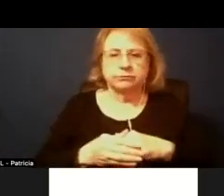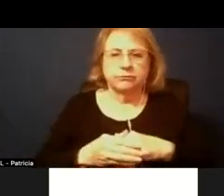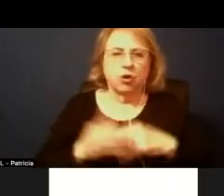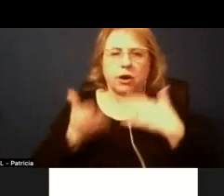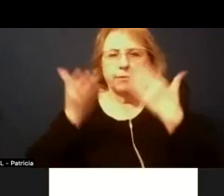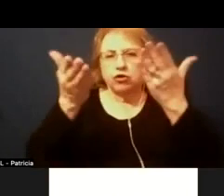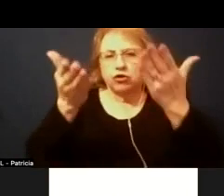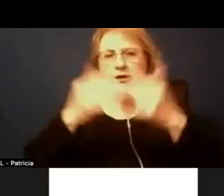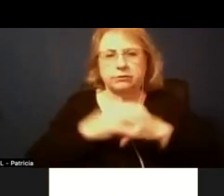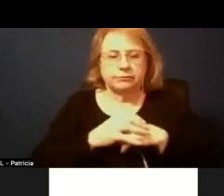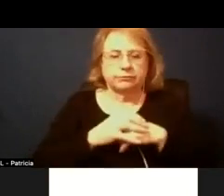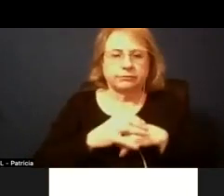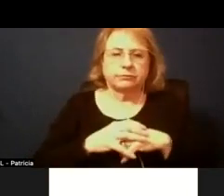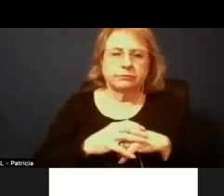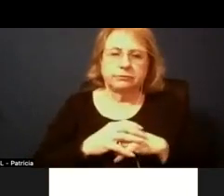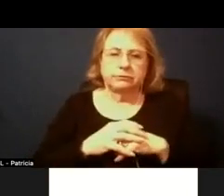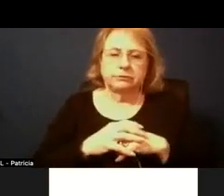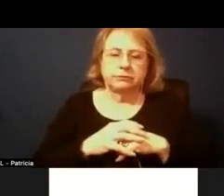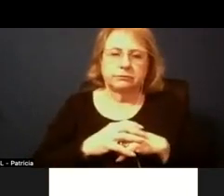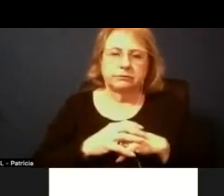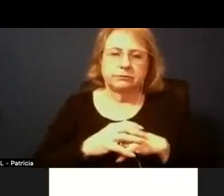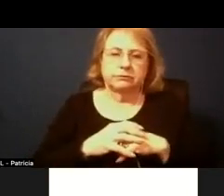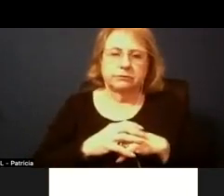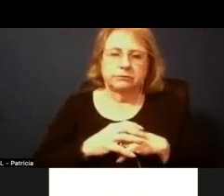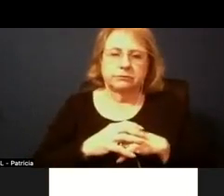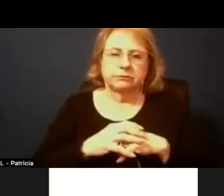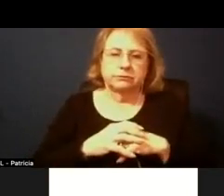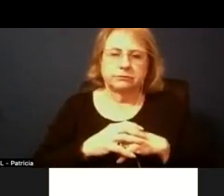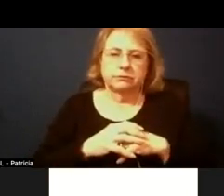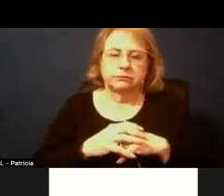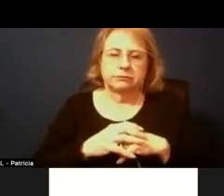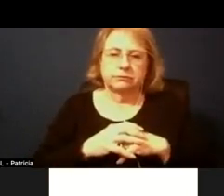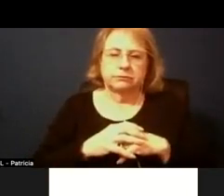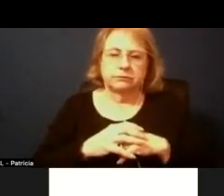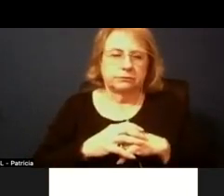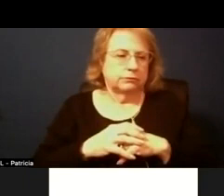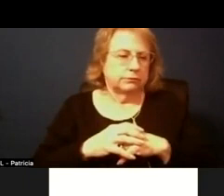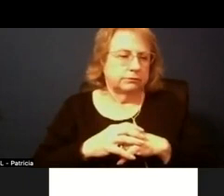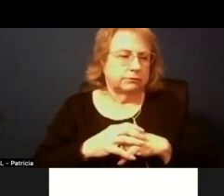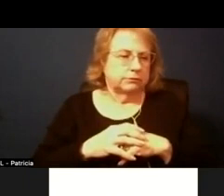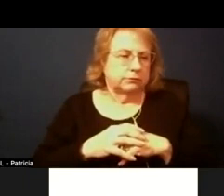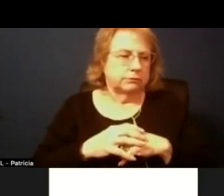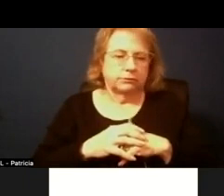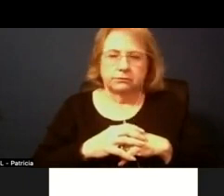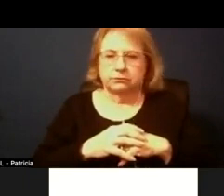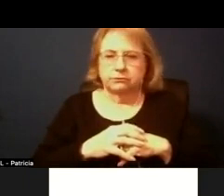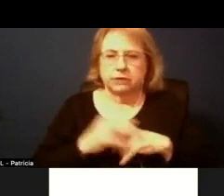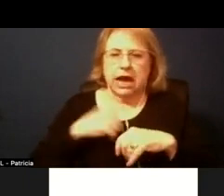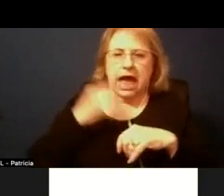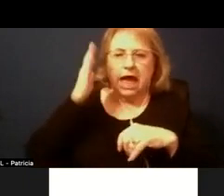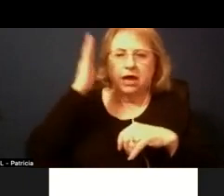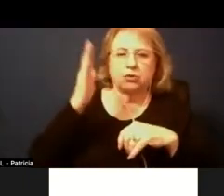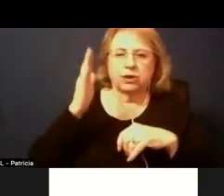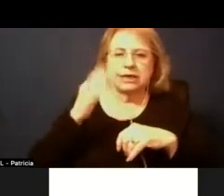i'll just say that